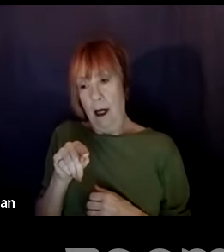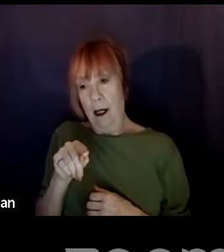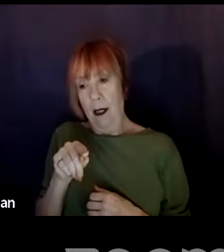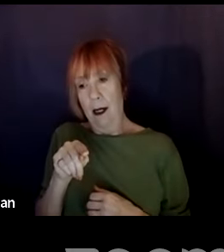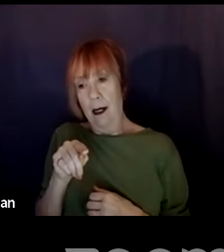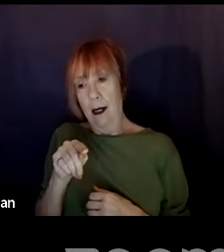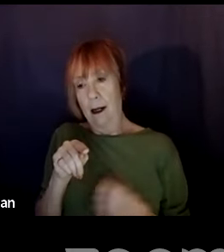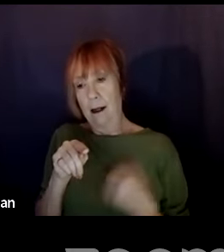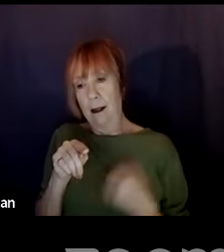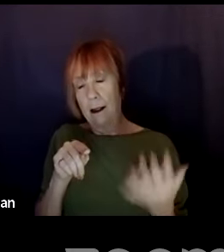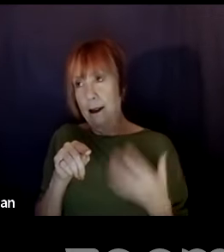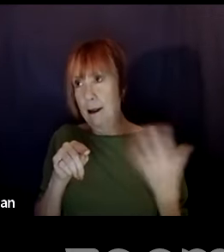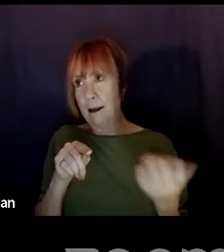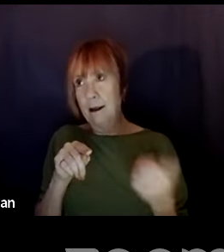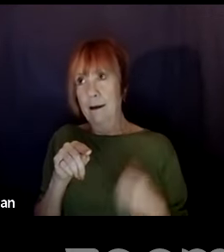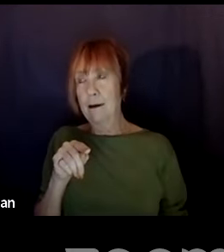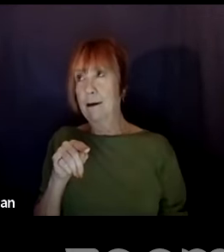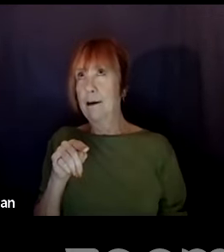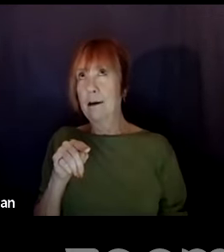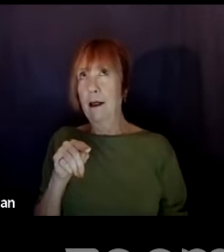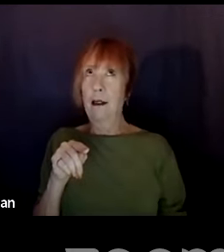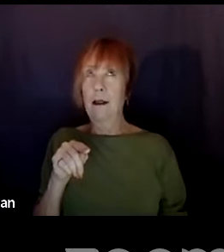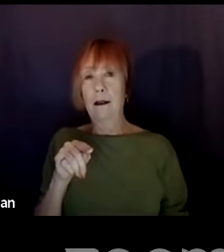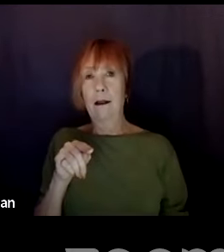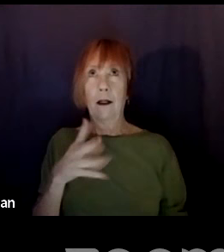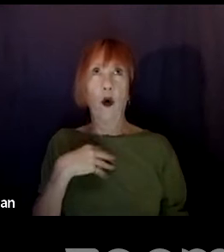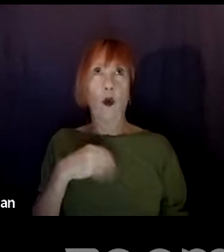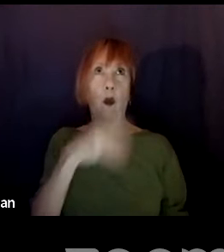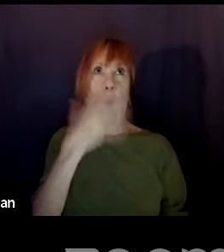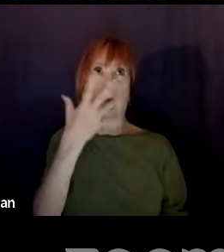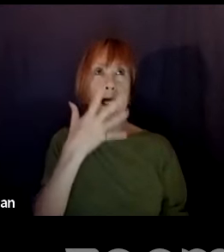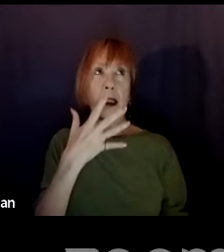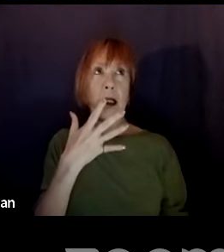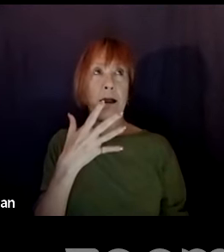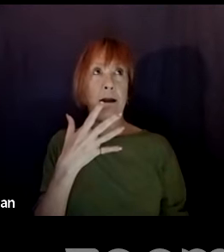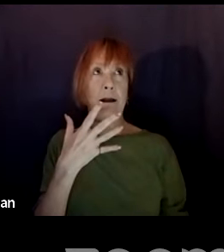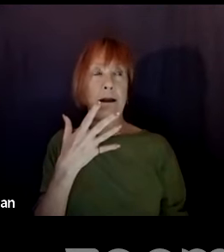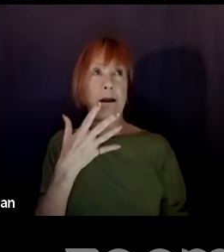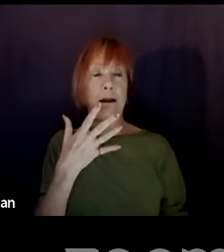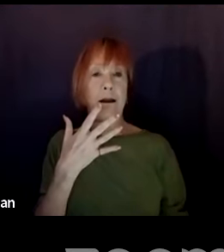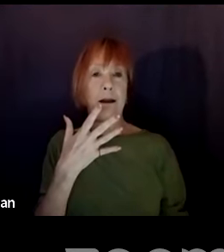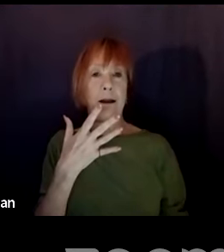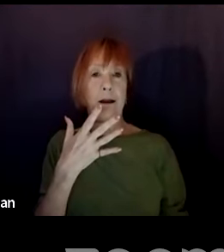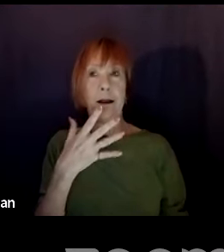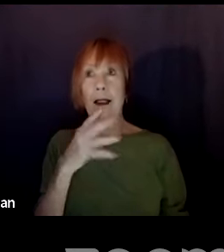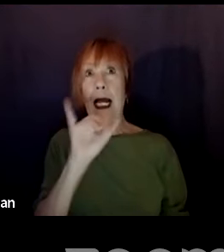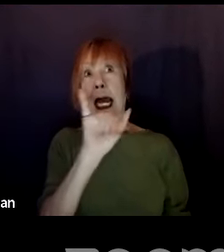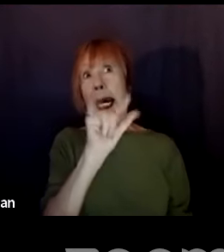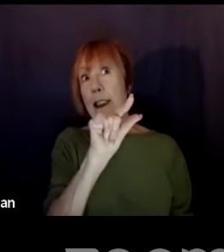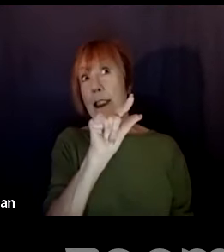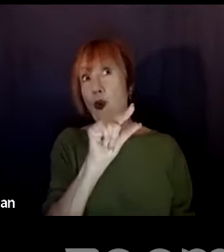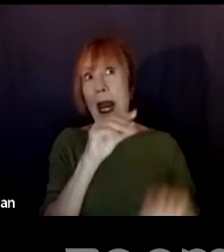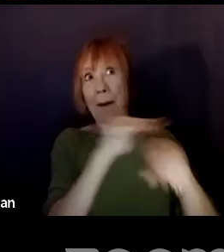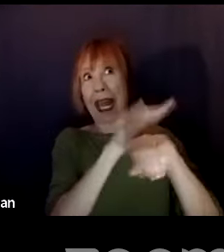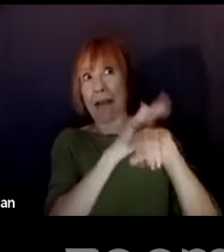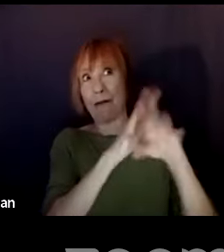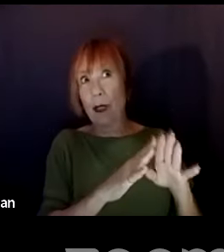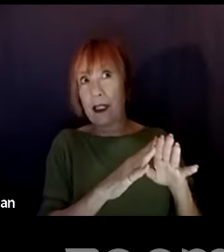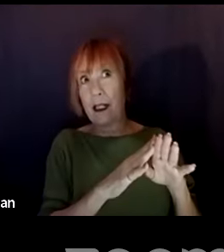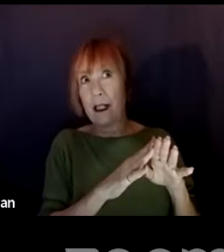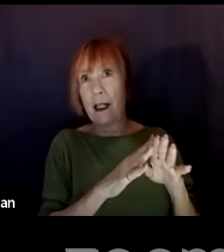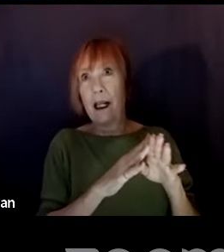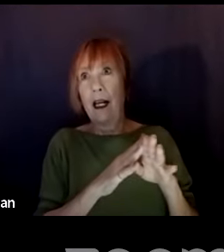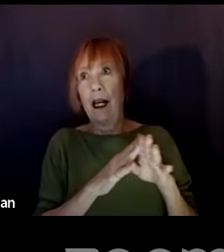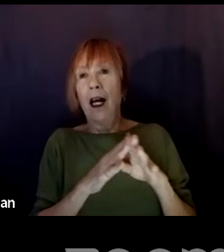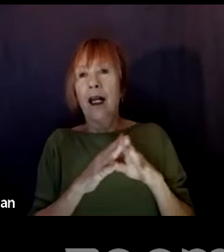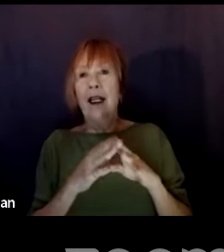you know, white Instagram influencer, whatever. You just try to give like